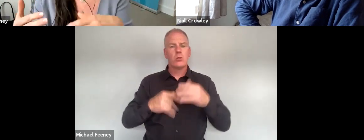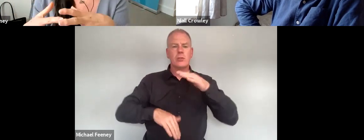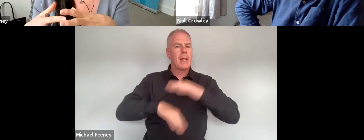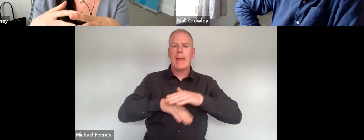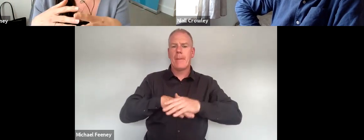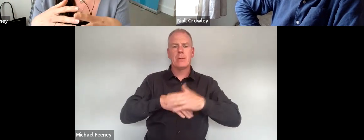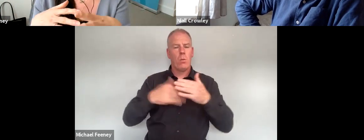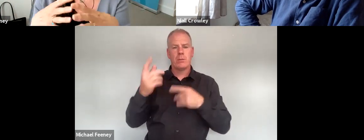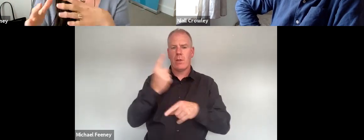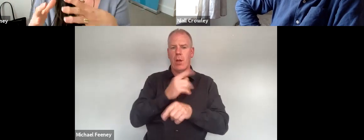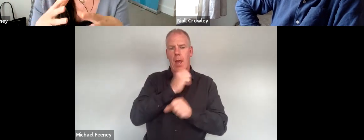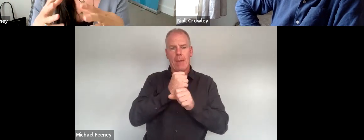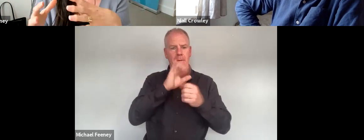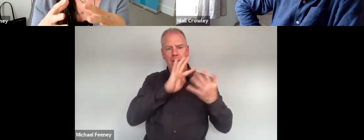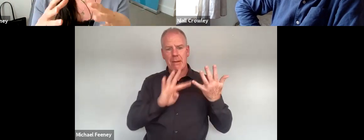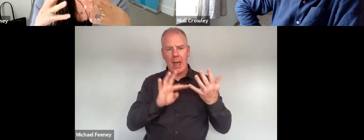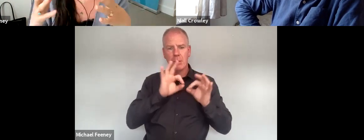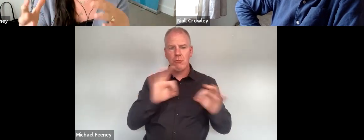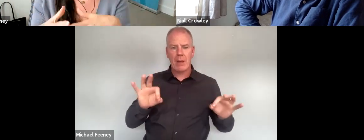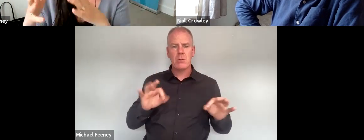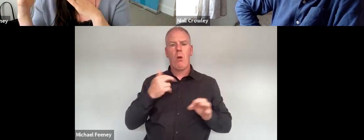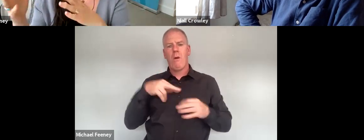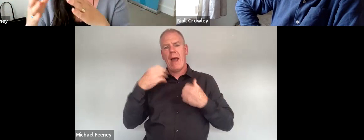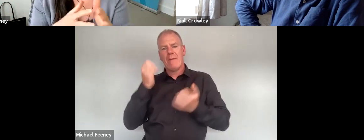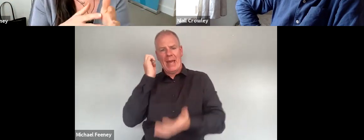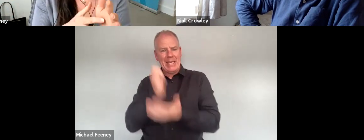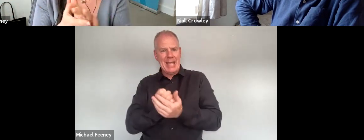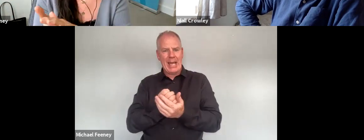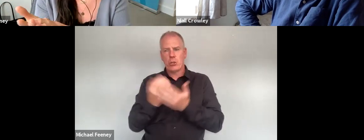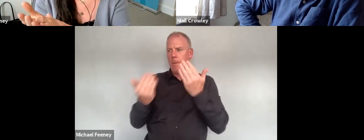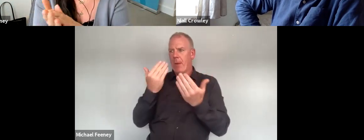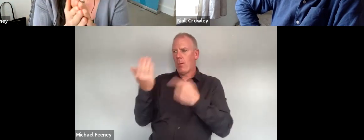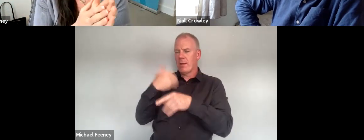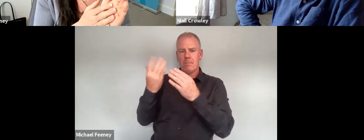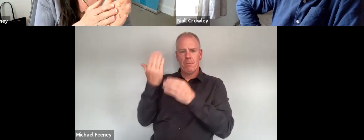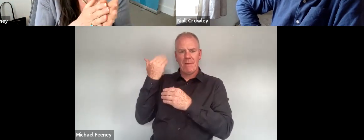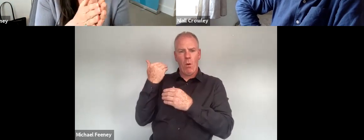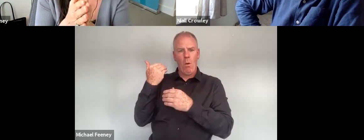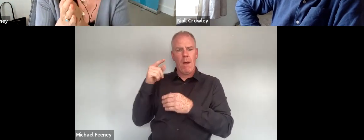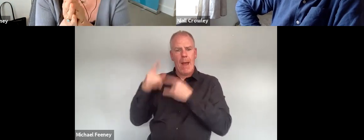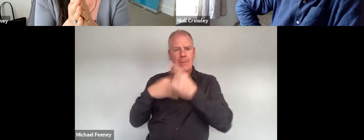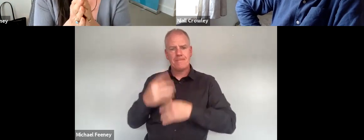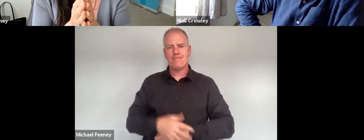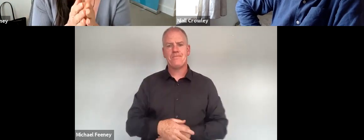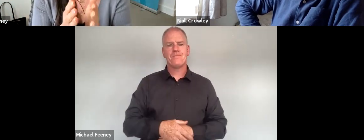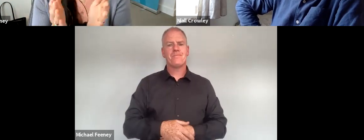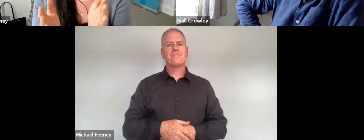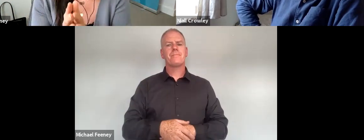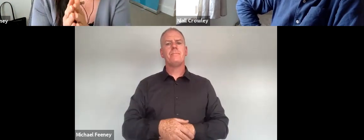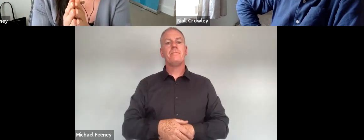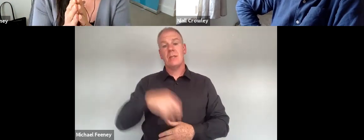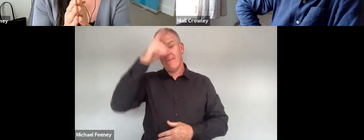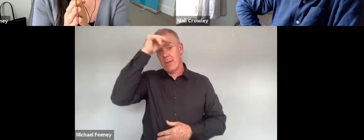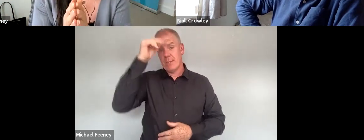the existing grounds or the need to have an exact comparator and I know that was touched upon in the first of this series so for